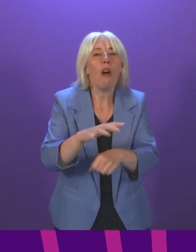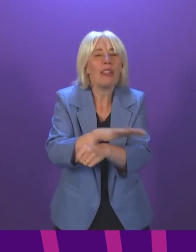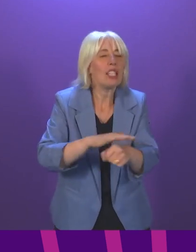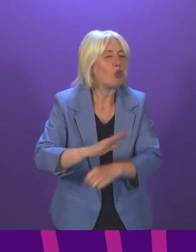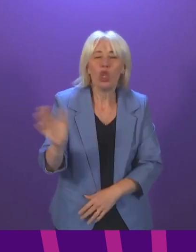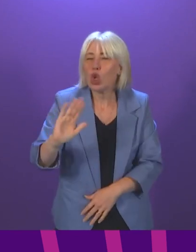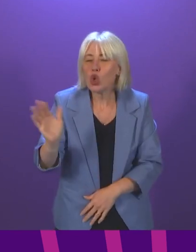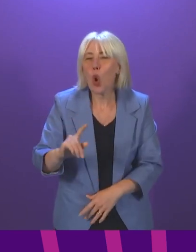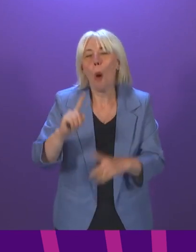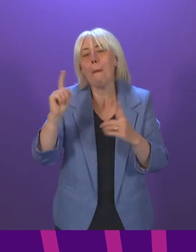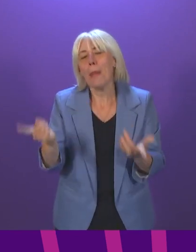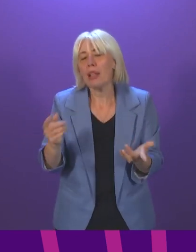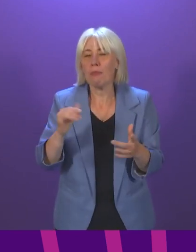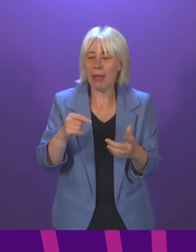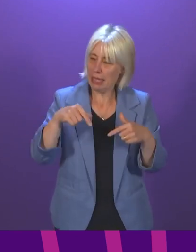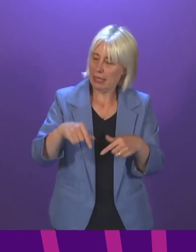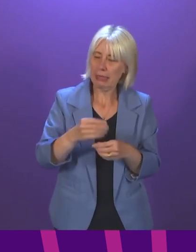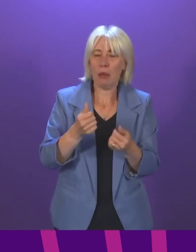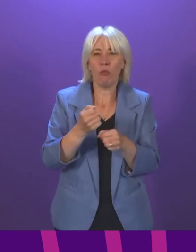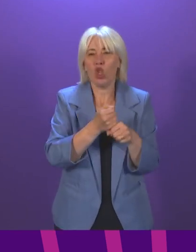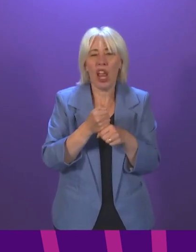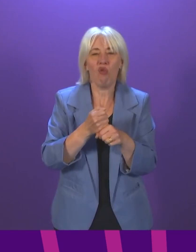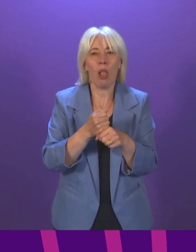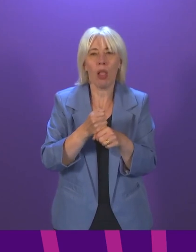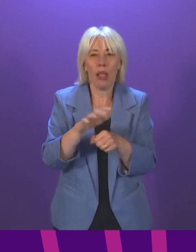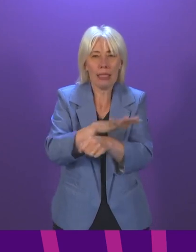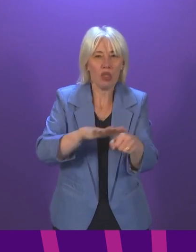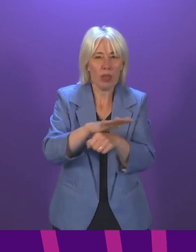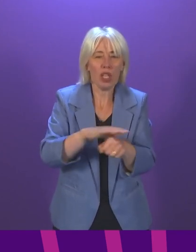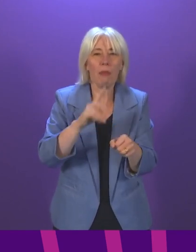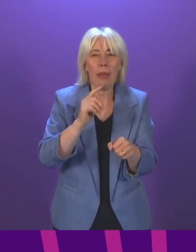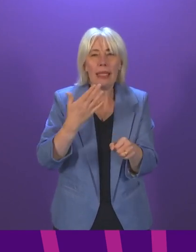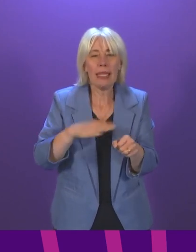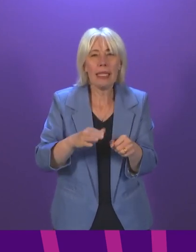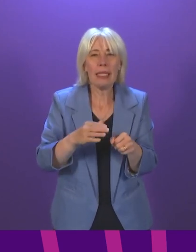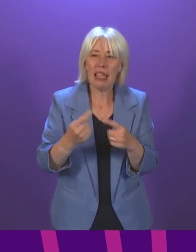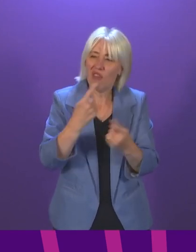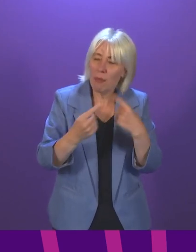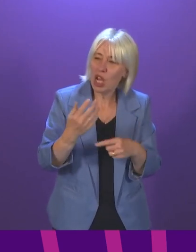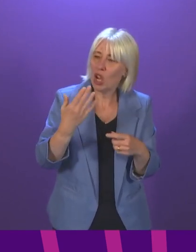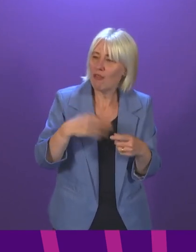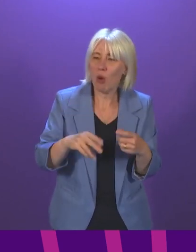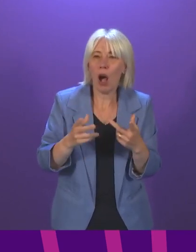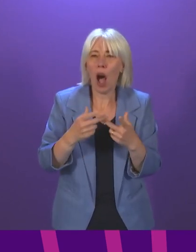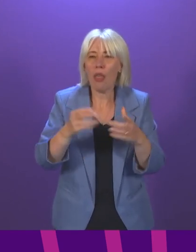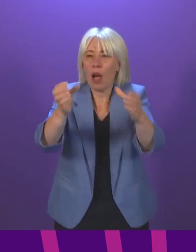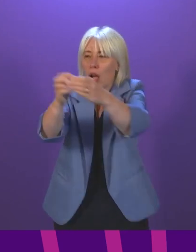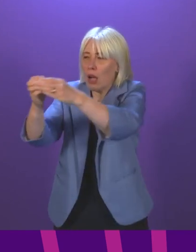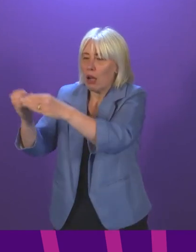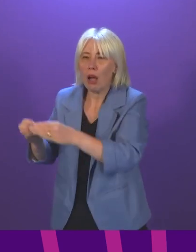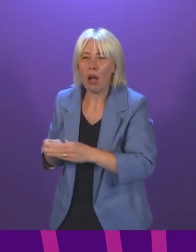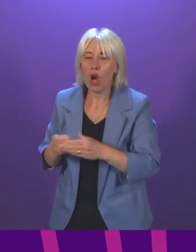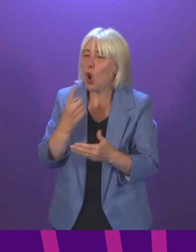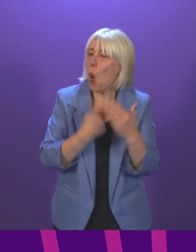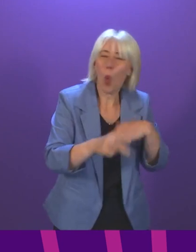Office in cases like this but in cases generally will require to have information from other investigating agencies. That might be